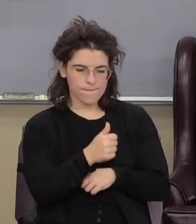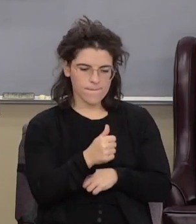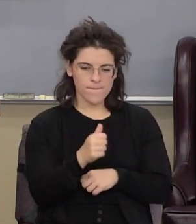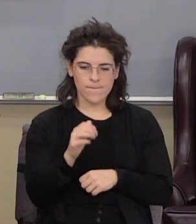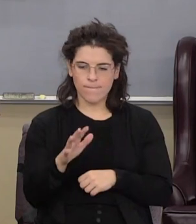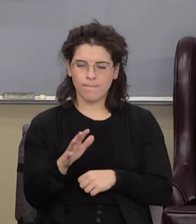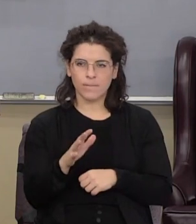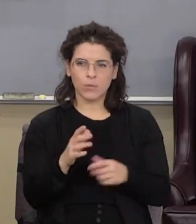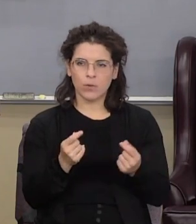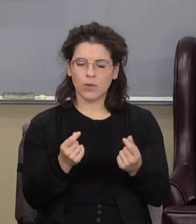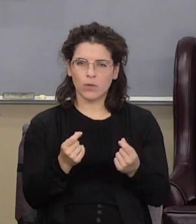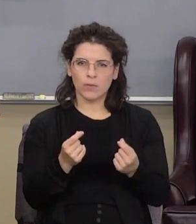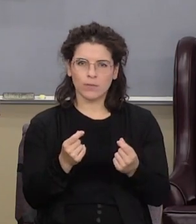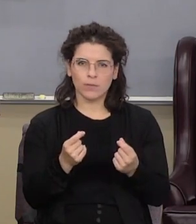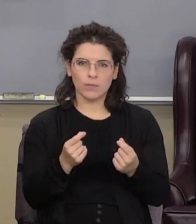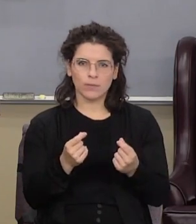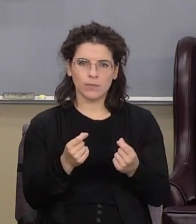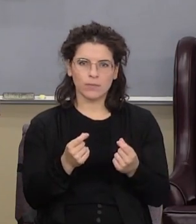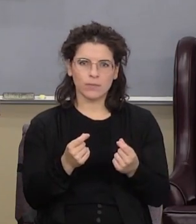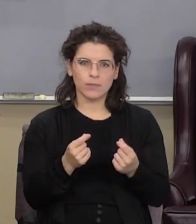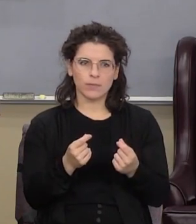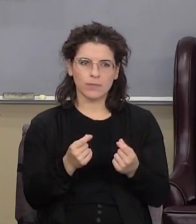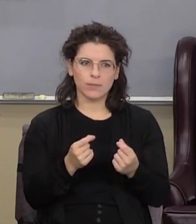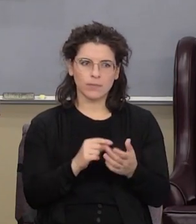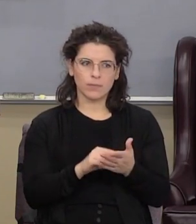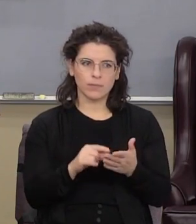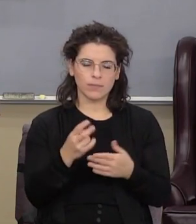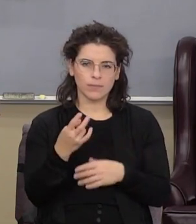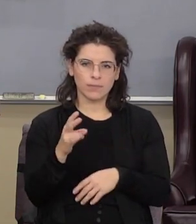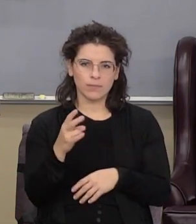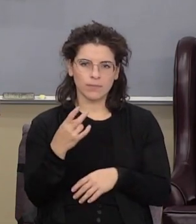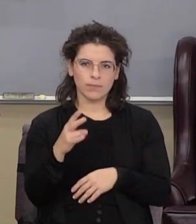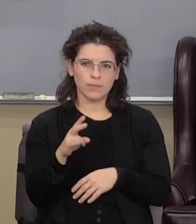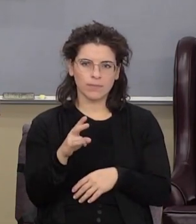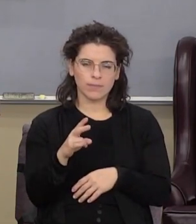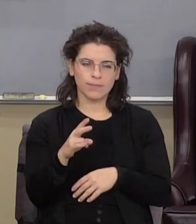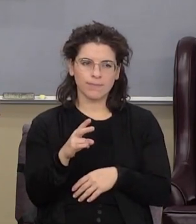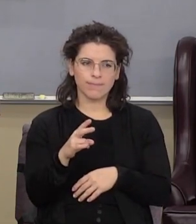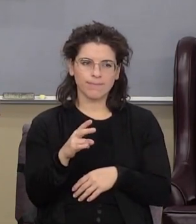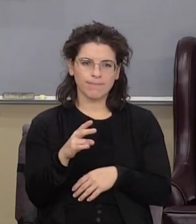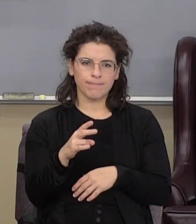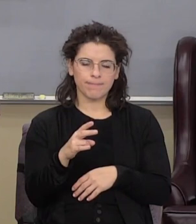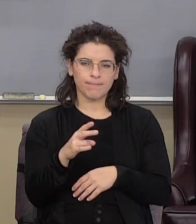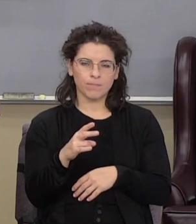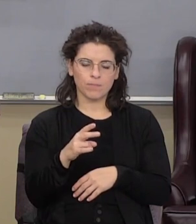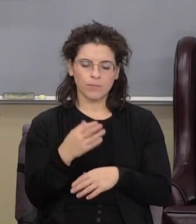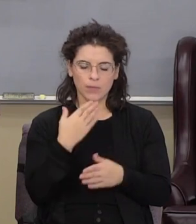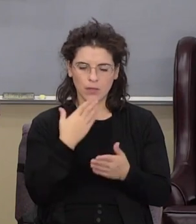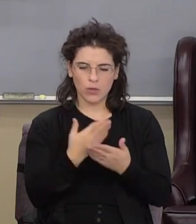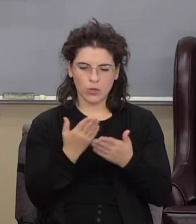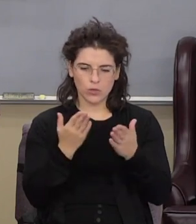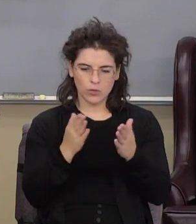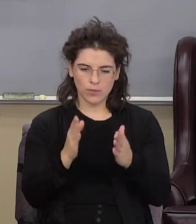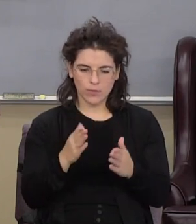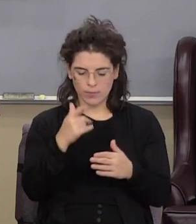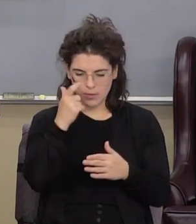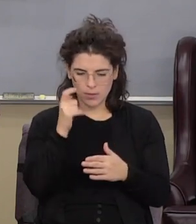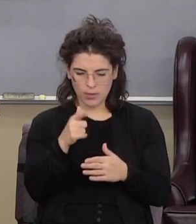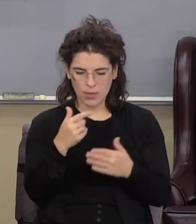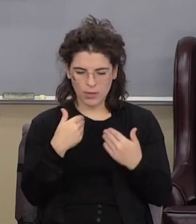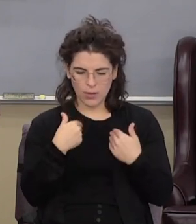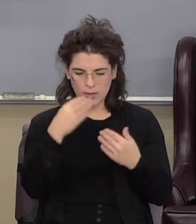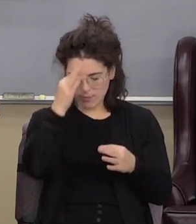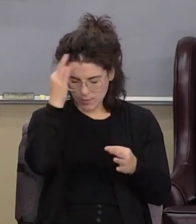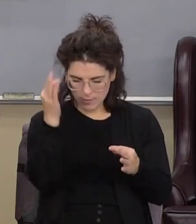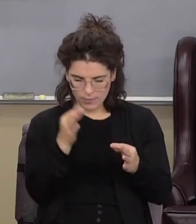and what does he do with them verse number seventeen and he said unto him well thou good servant because thou hast been faithful